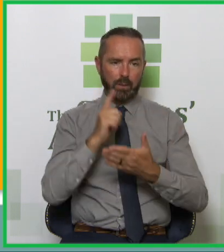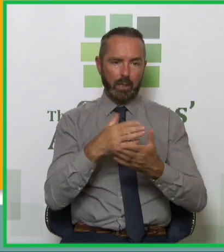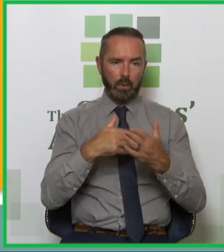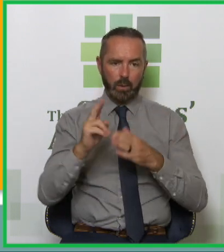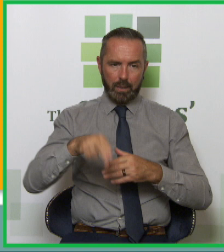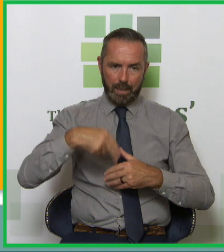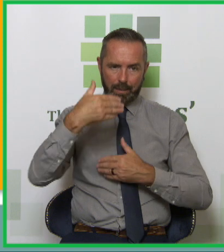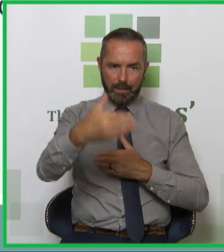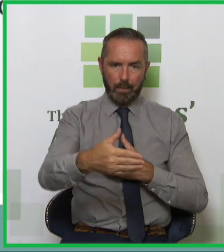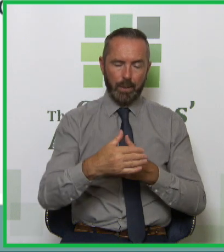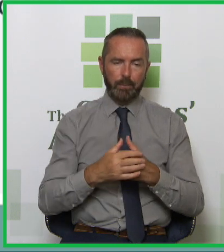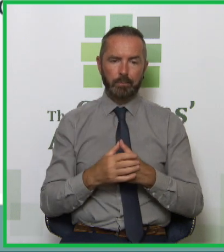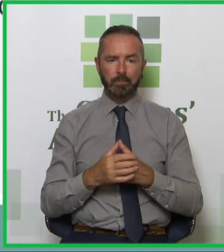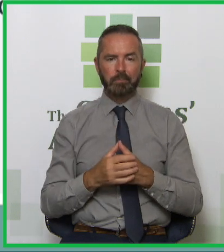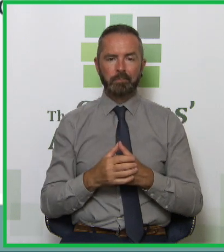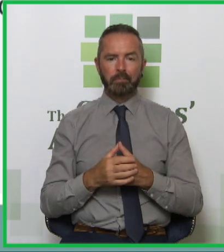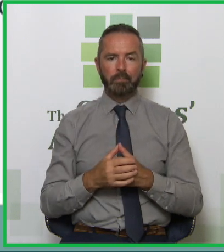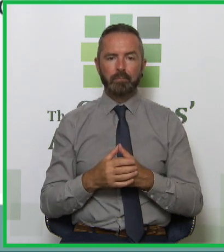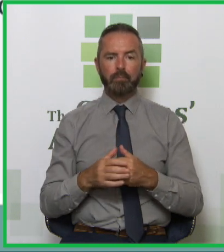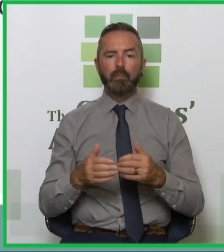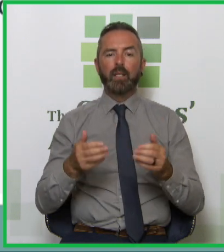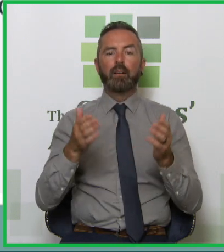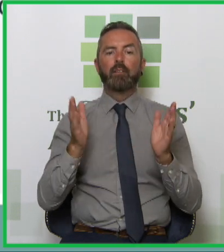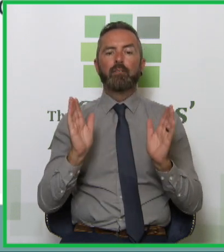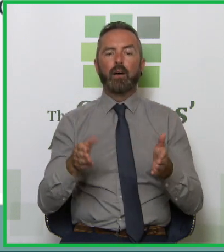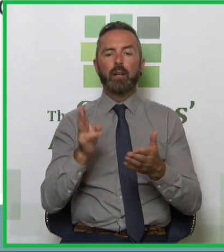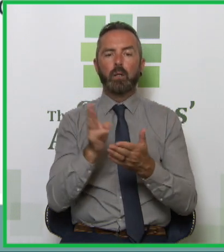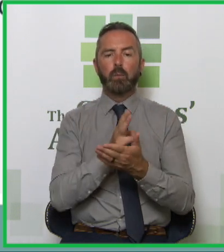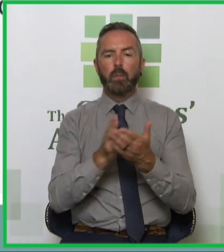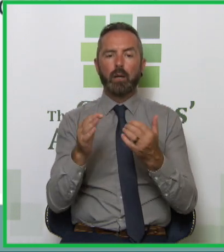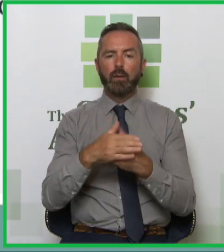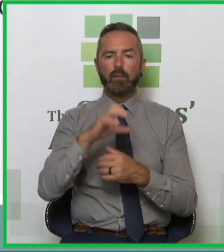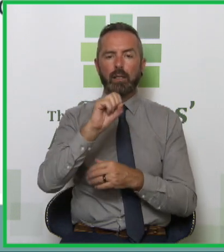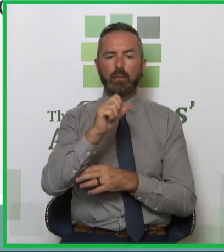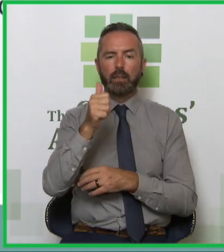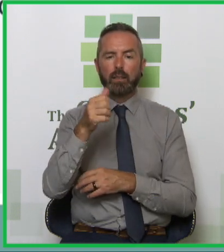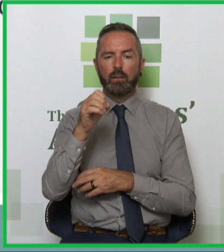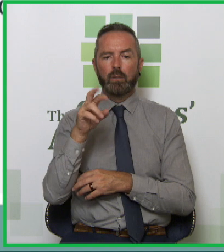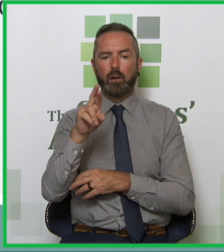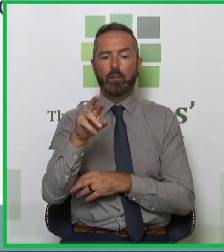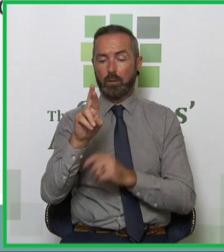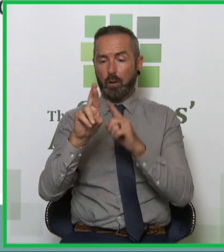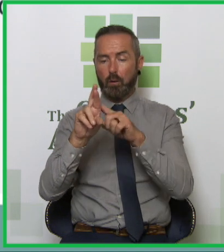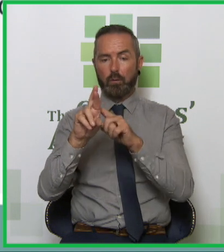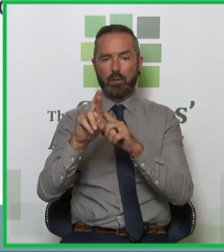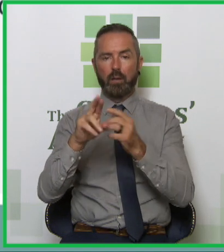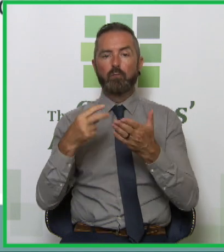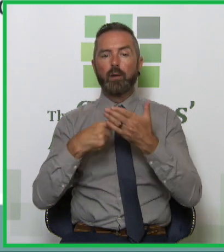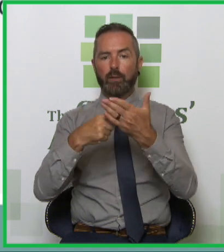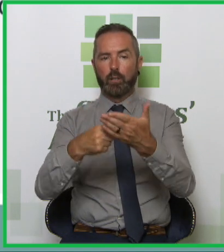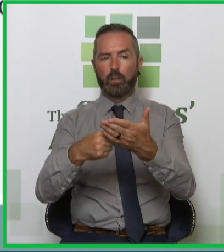next step is. The final part of the SARE of the SAOR is refer. And it is important to point out at this